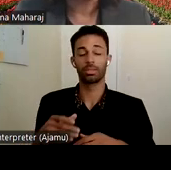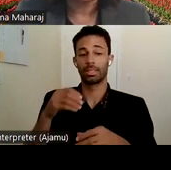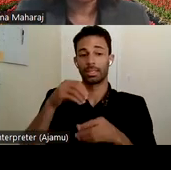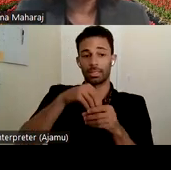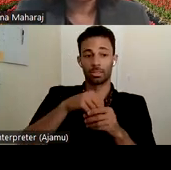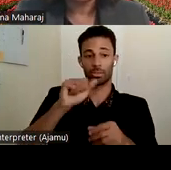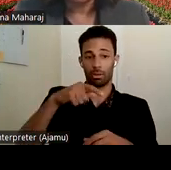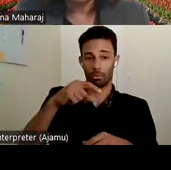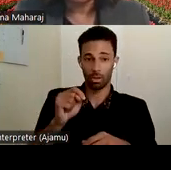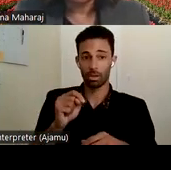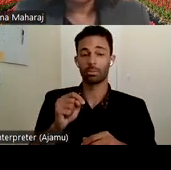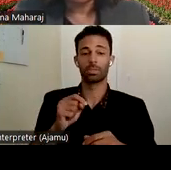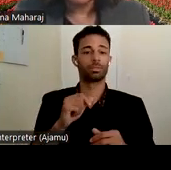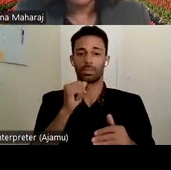notice.